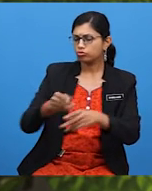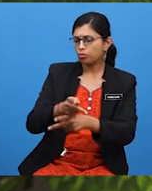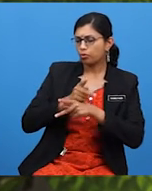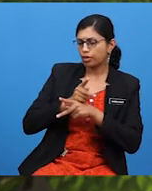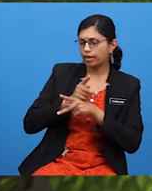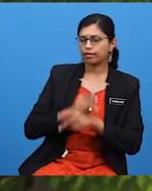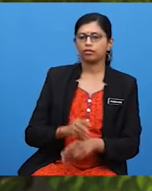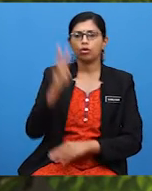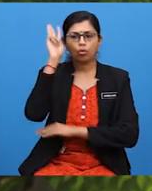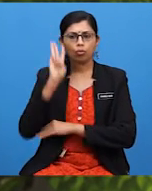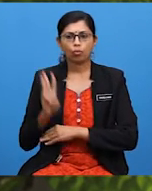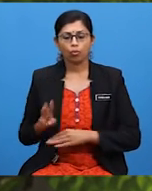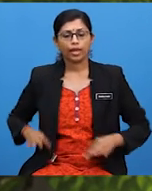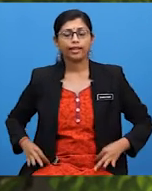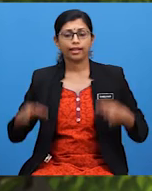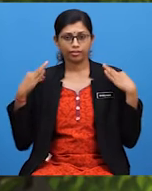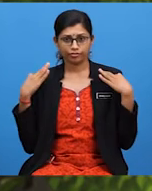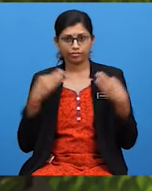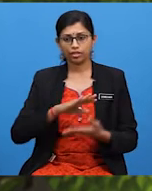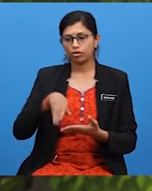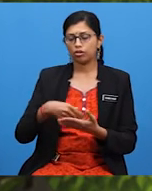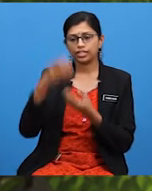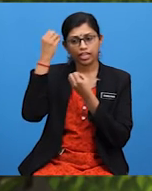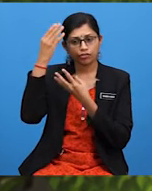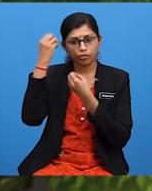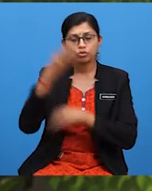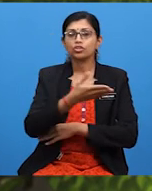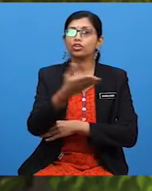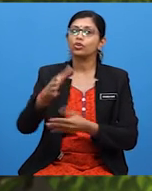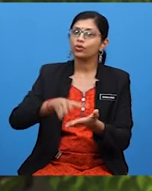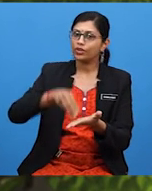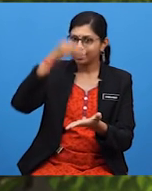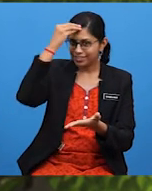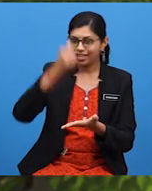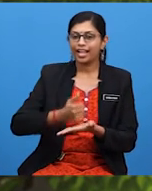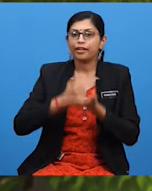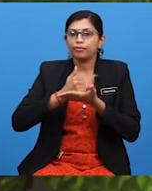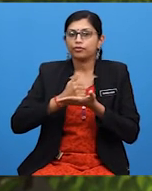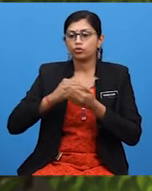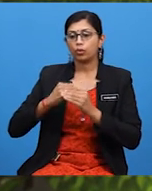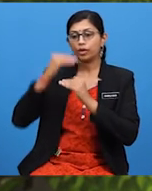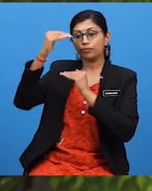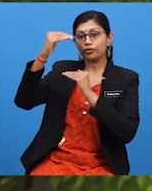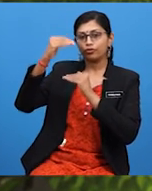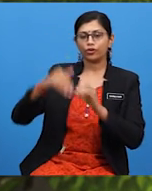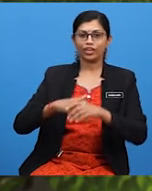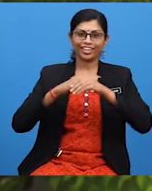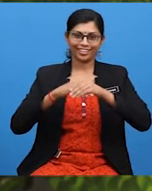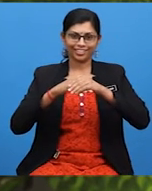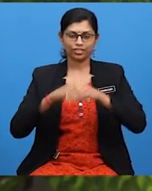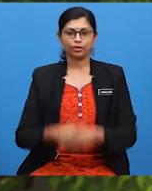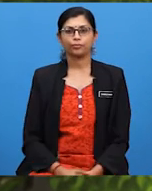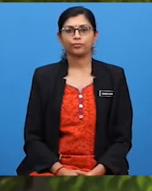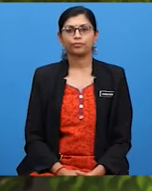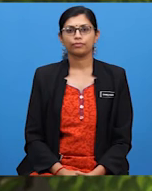May all the information you learn in this lesson help you to improve your English language.